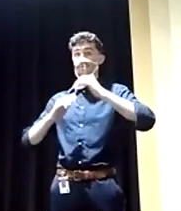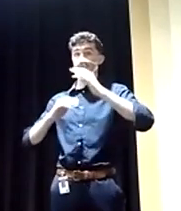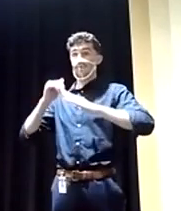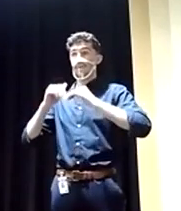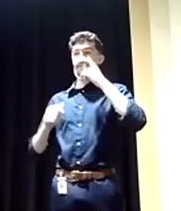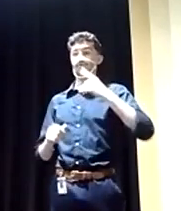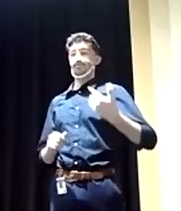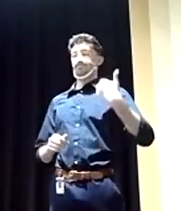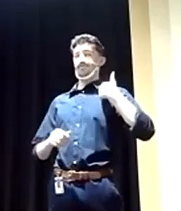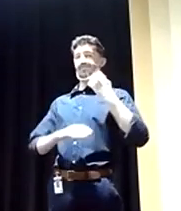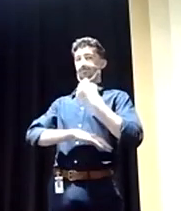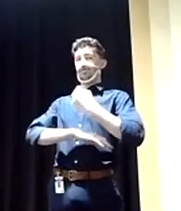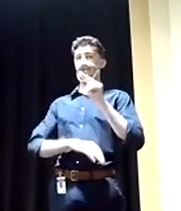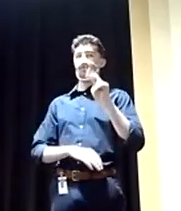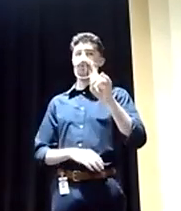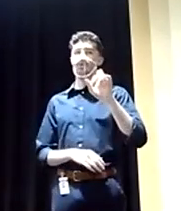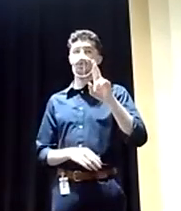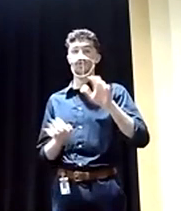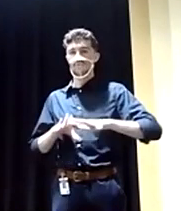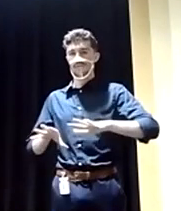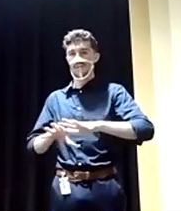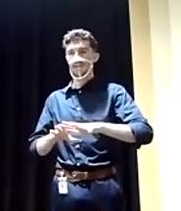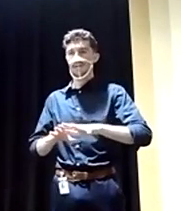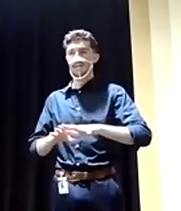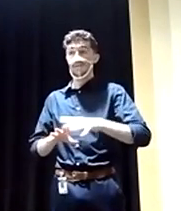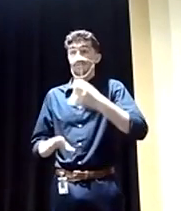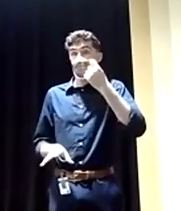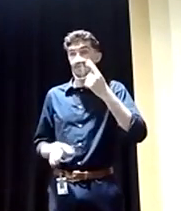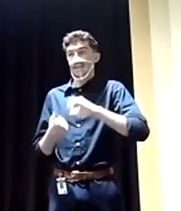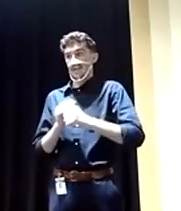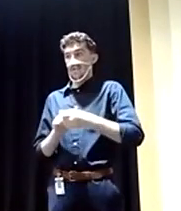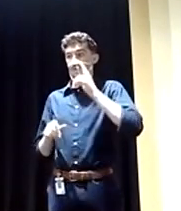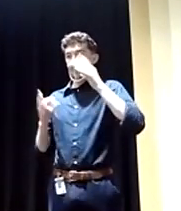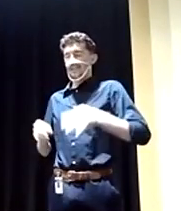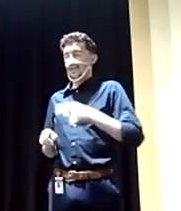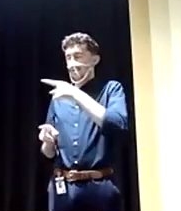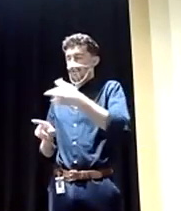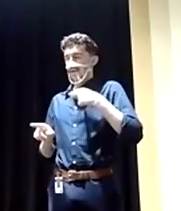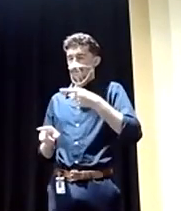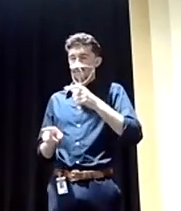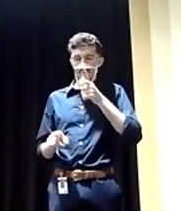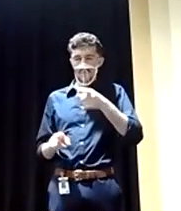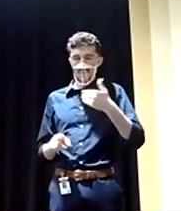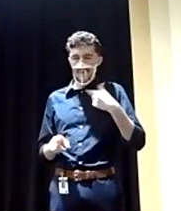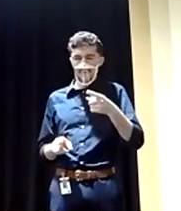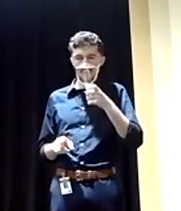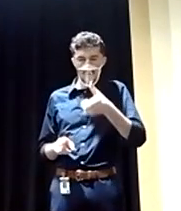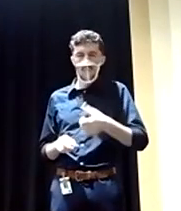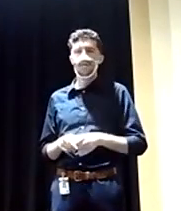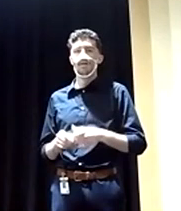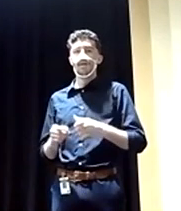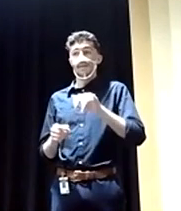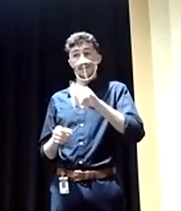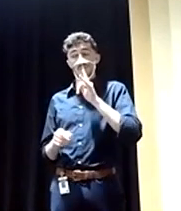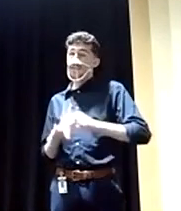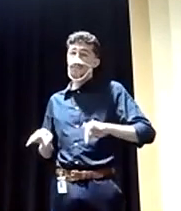shut down nuclear site. so nuclear proliferation is more important now than ever. It is